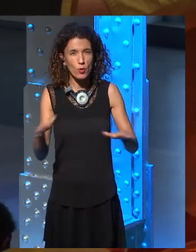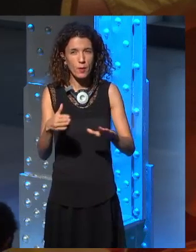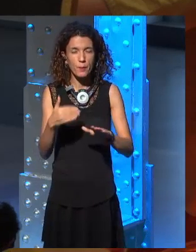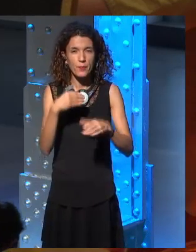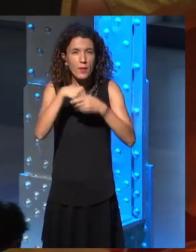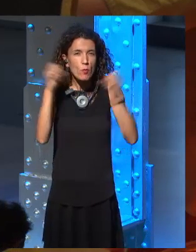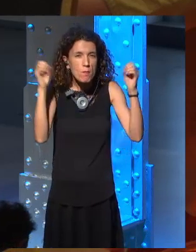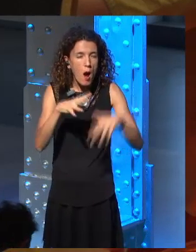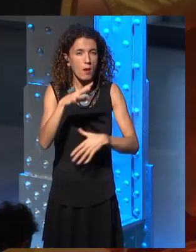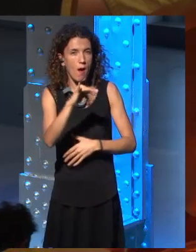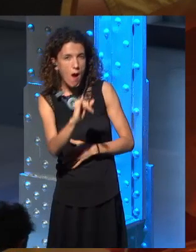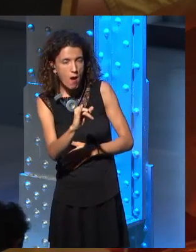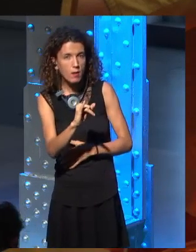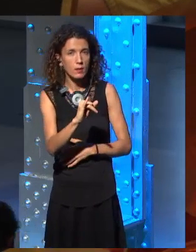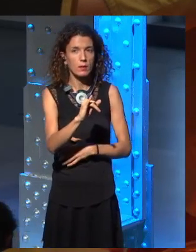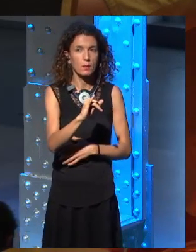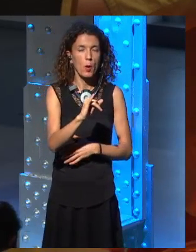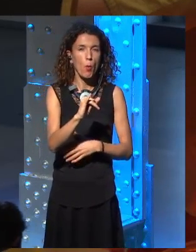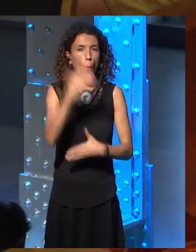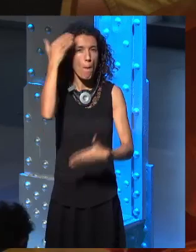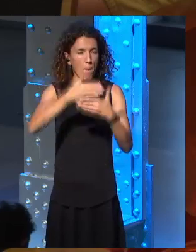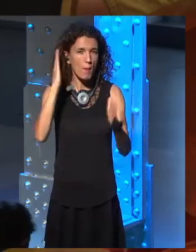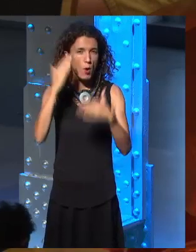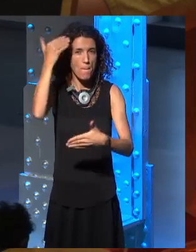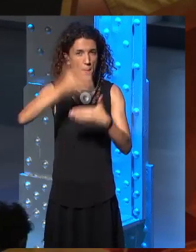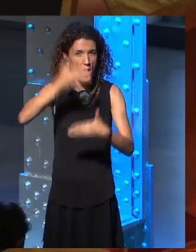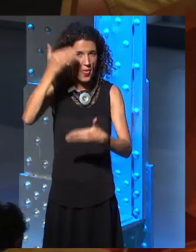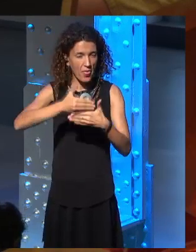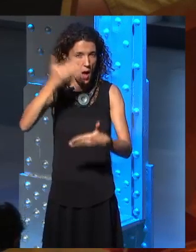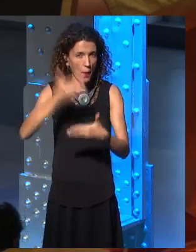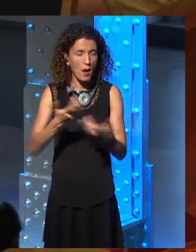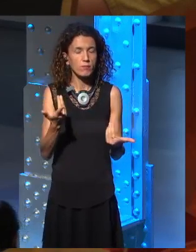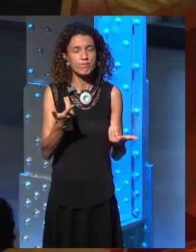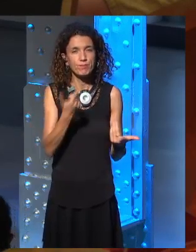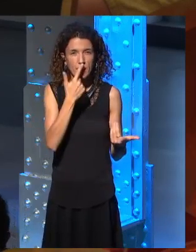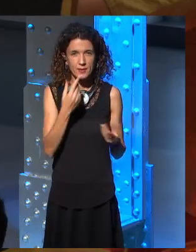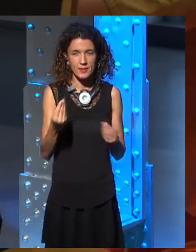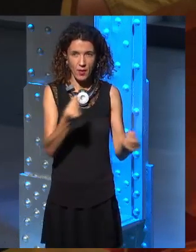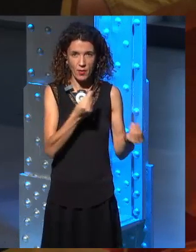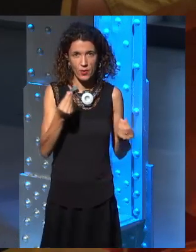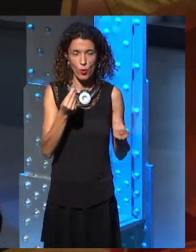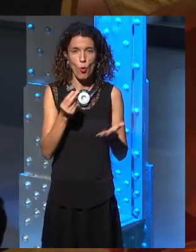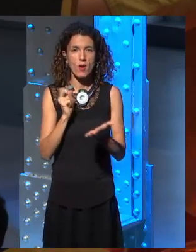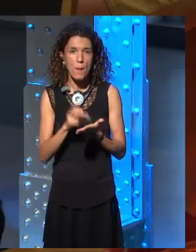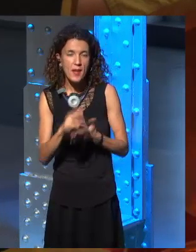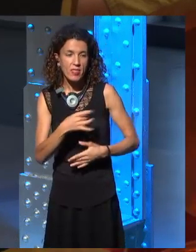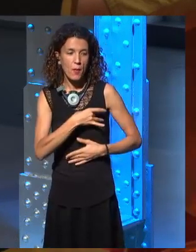Now, we think that magic has a very important role in this story,